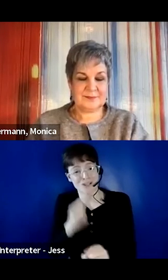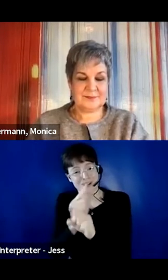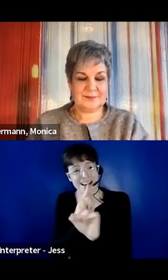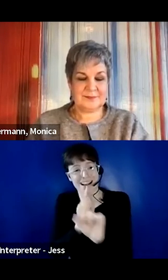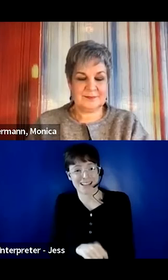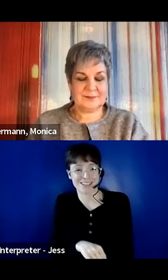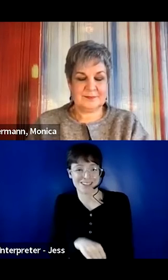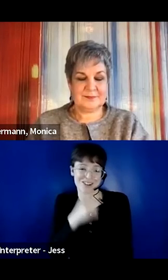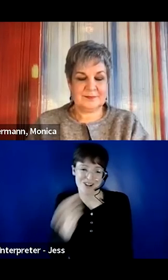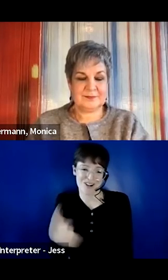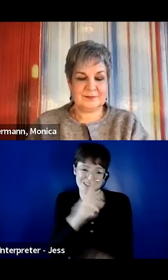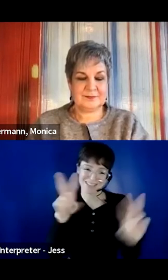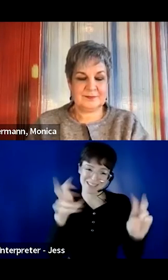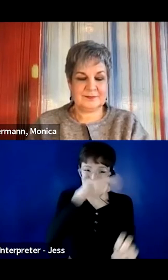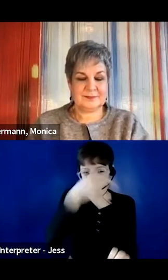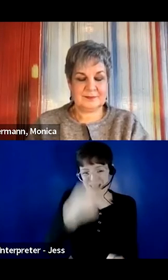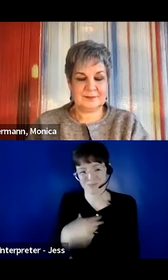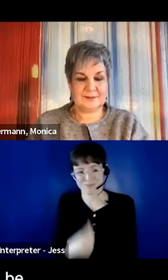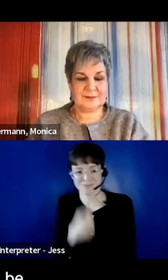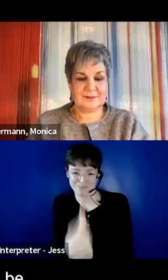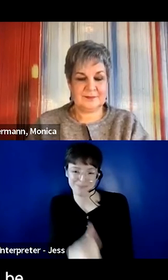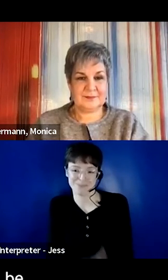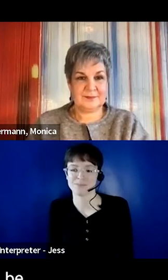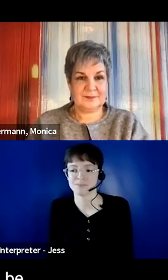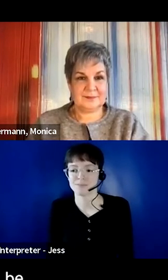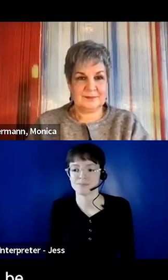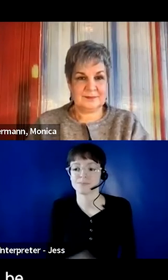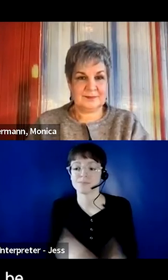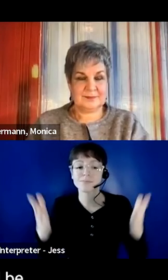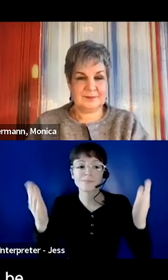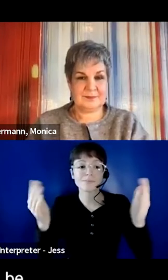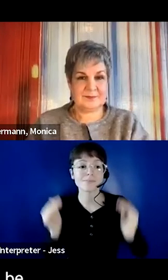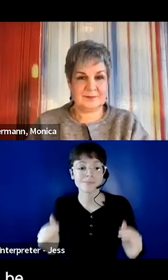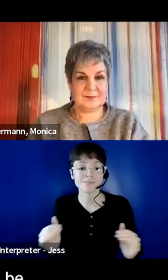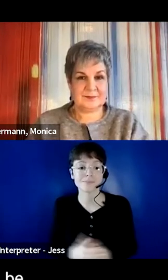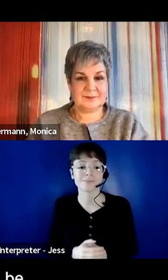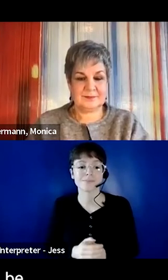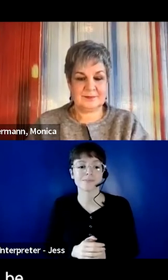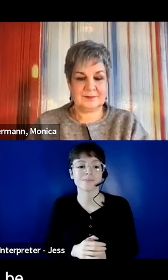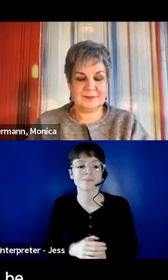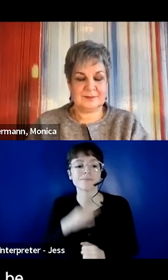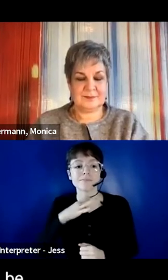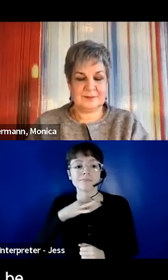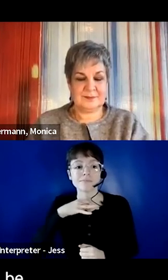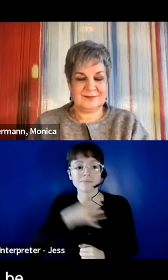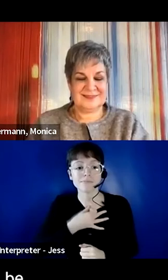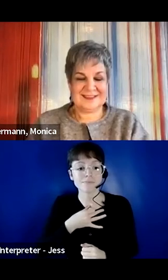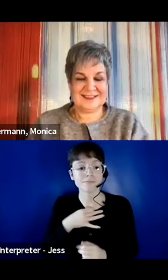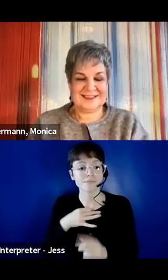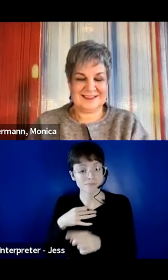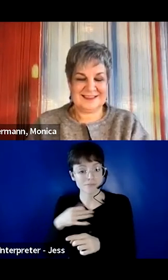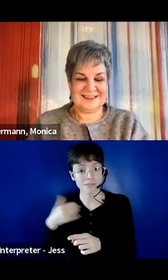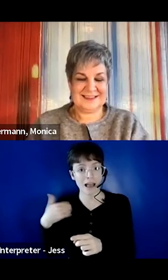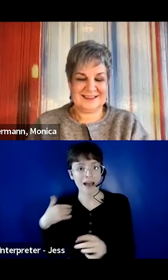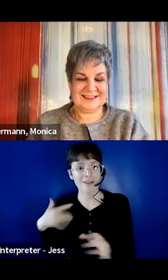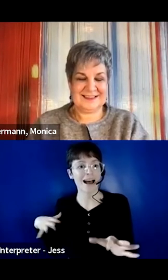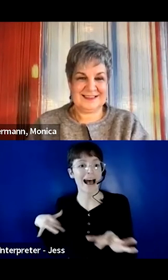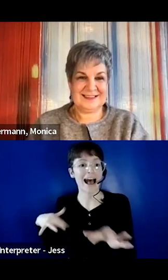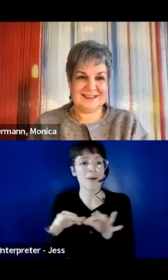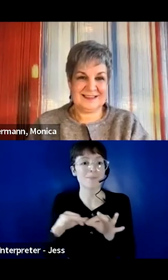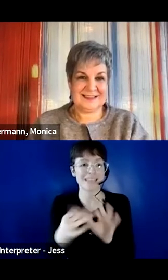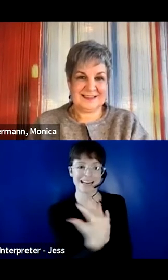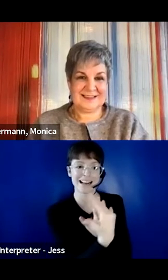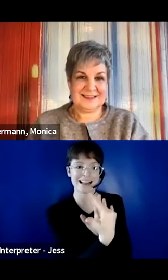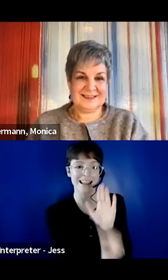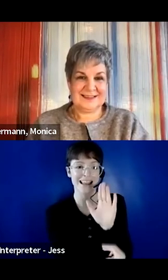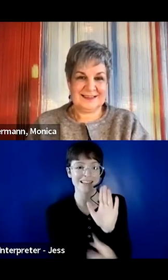Okay. And now someone asked, is there an updated list that we should be going off in terms of terms? As we say, we have